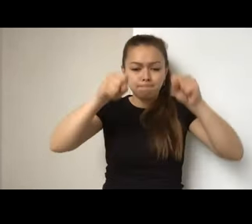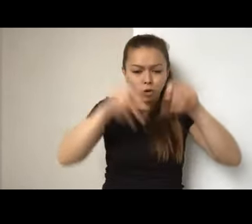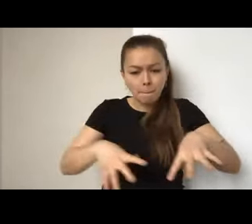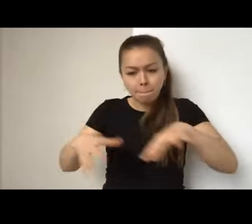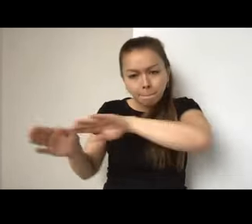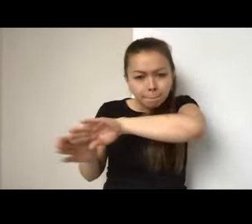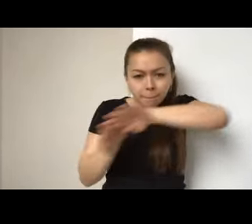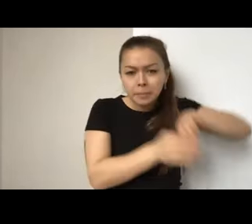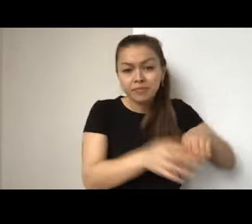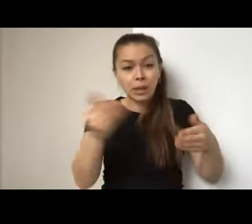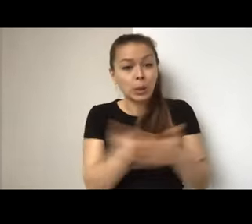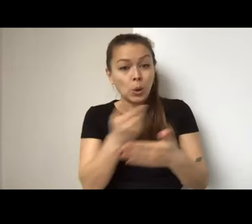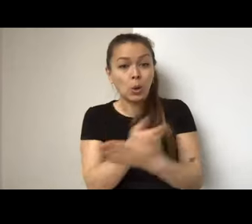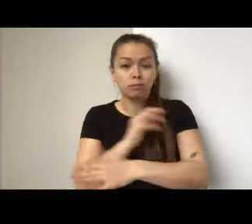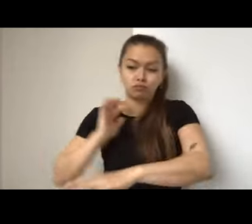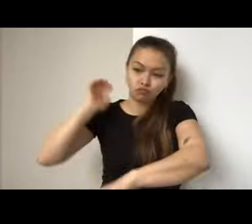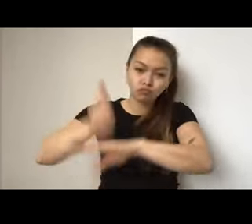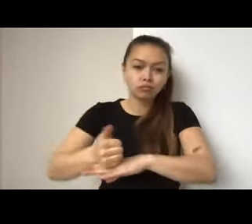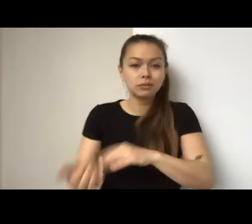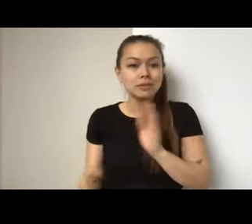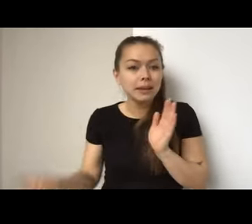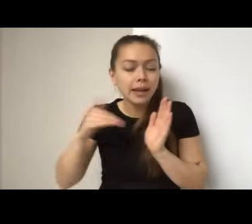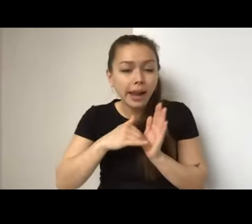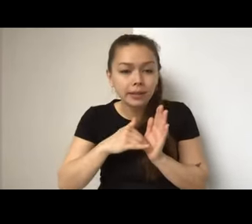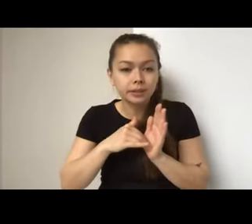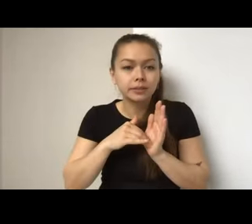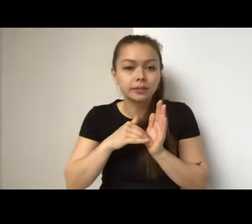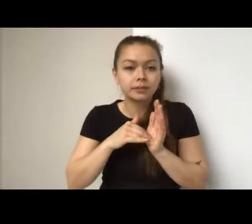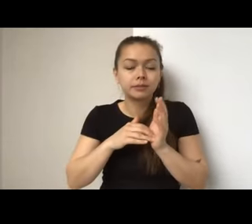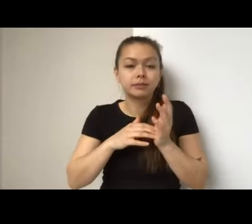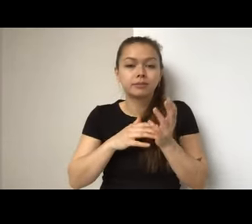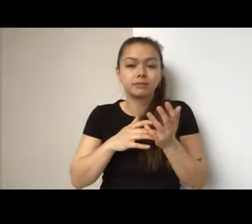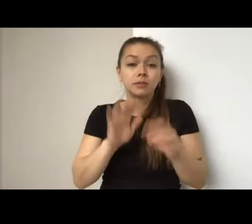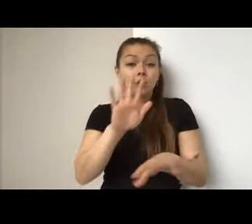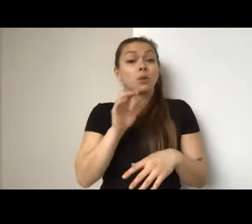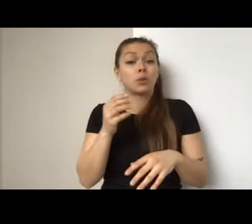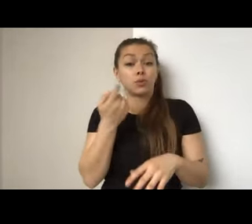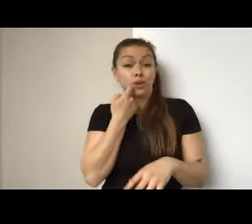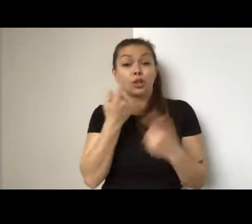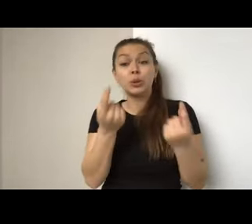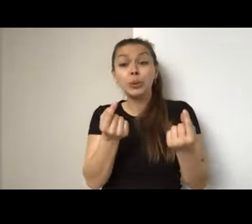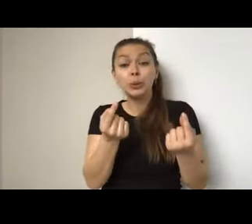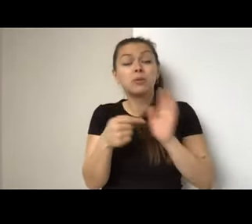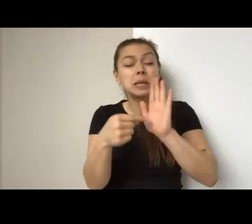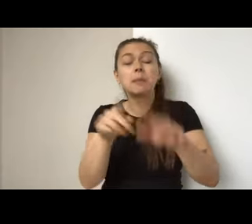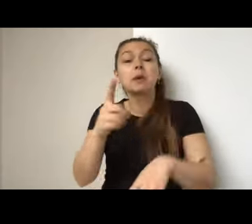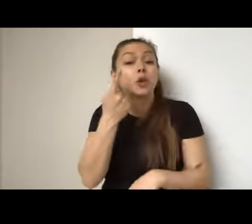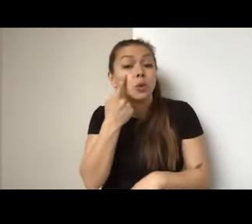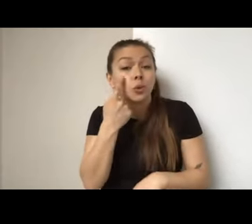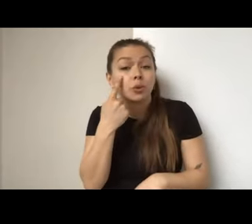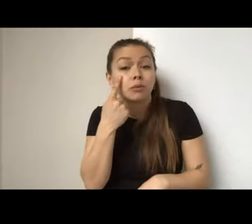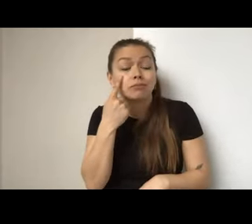to take all our stories and put it on YouTube, uh, to make sure that there's closed captioning on there. it's accessible in that sense.